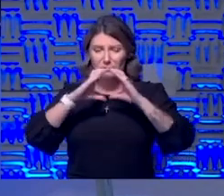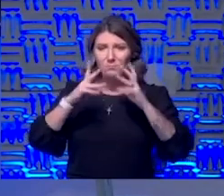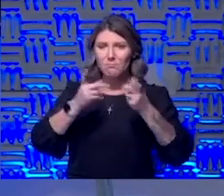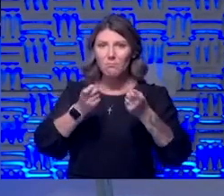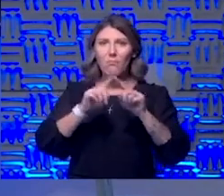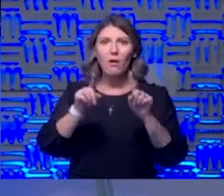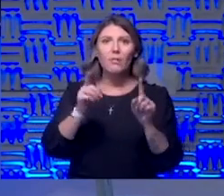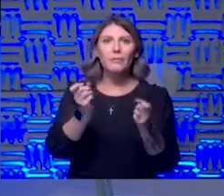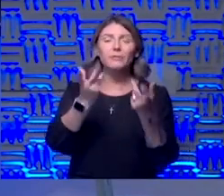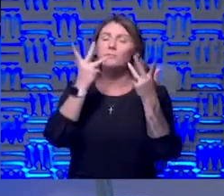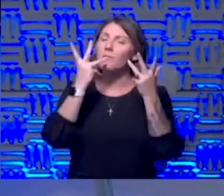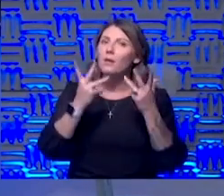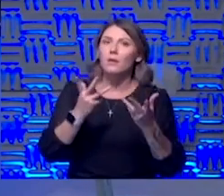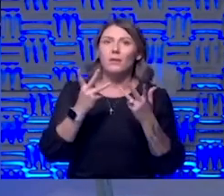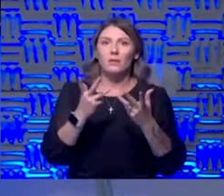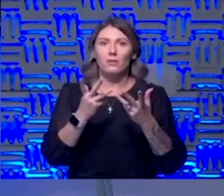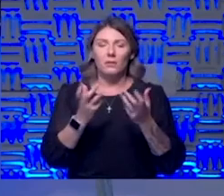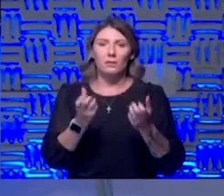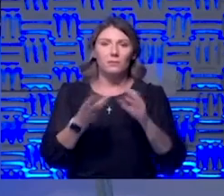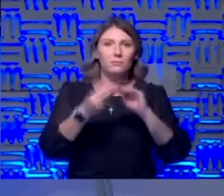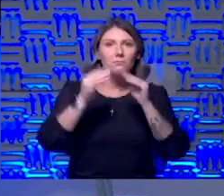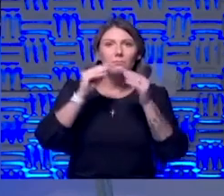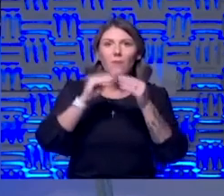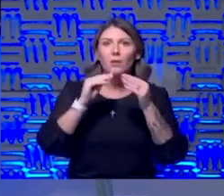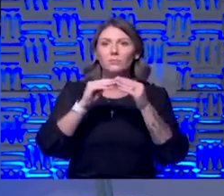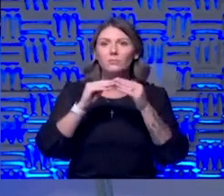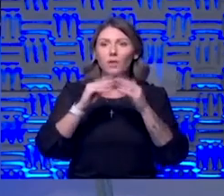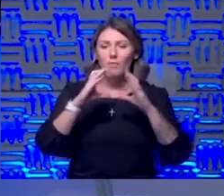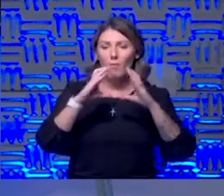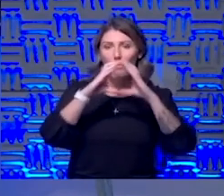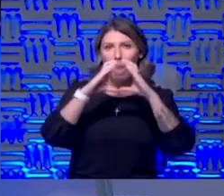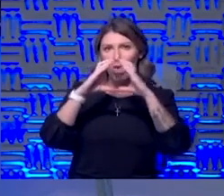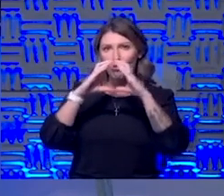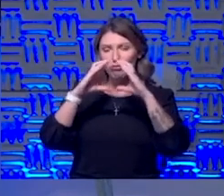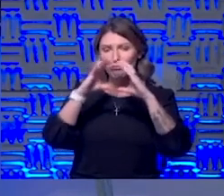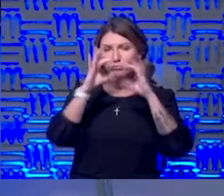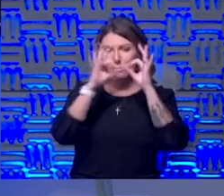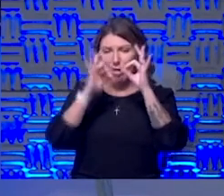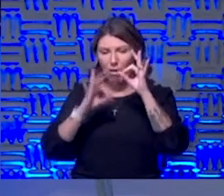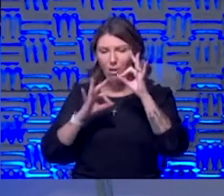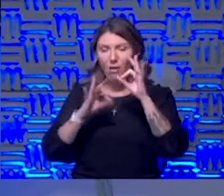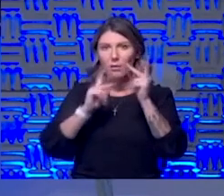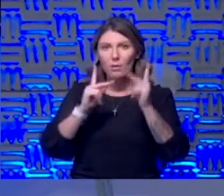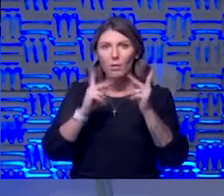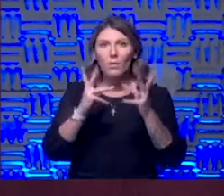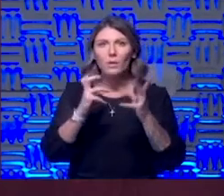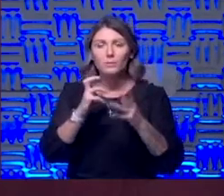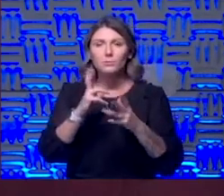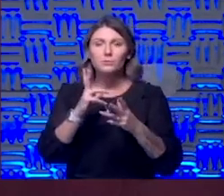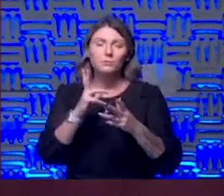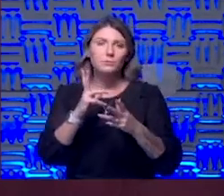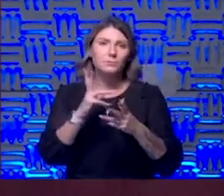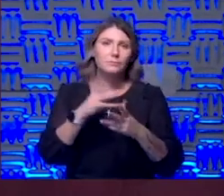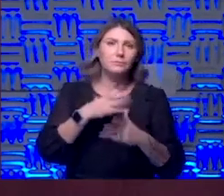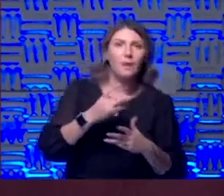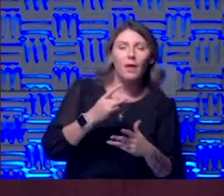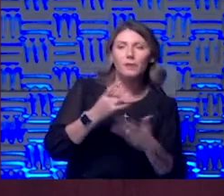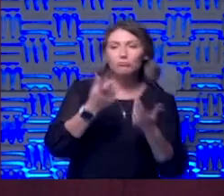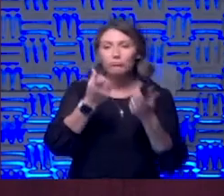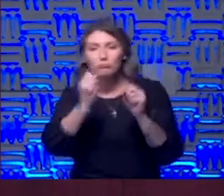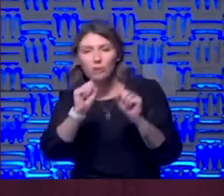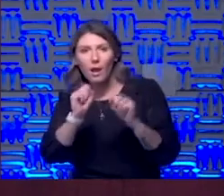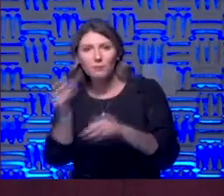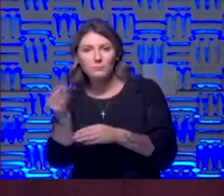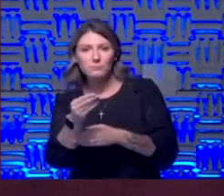right now yeah there are enormous numbers of molecules that people would like to try in covet 19 patients